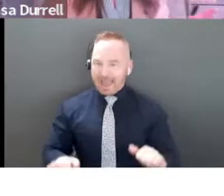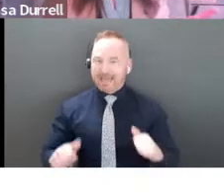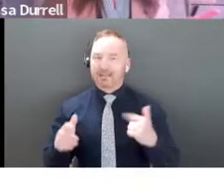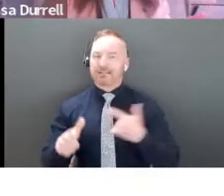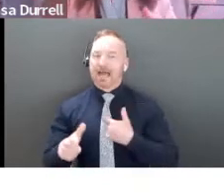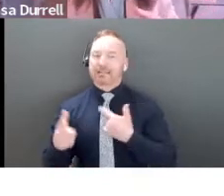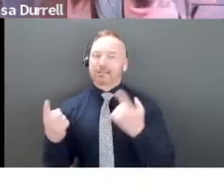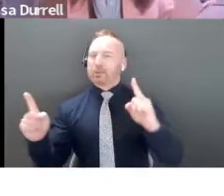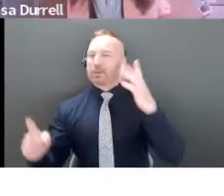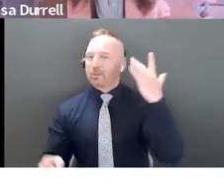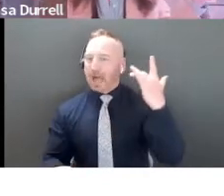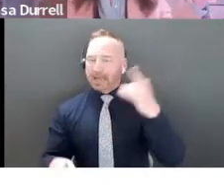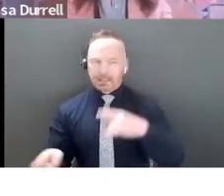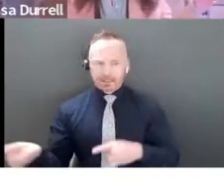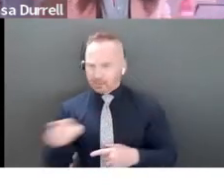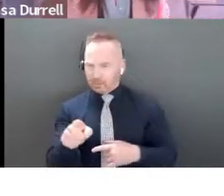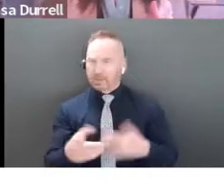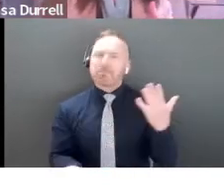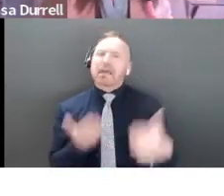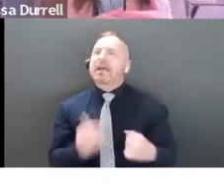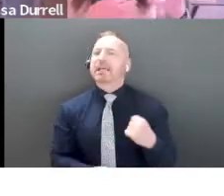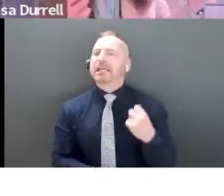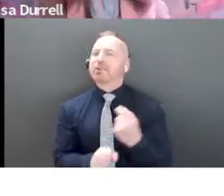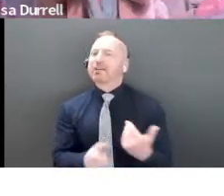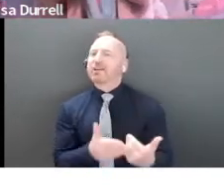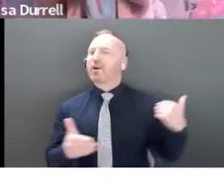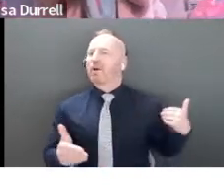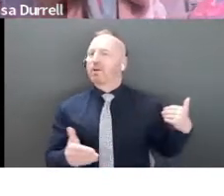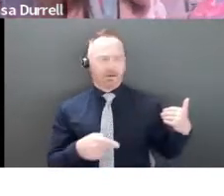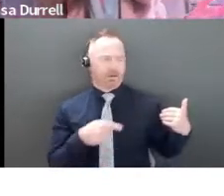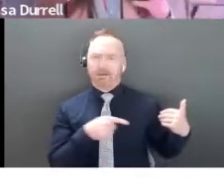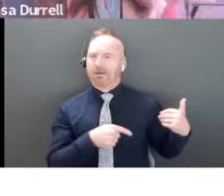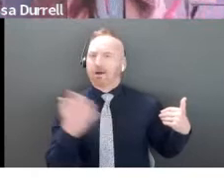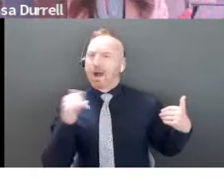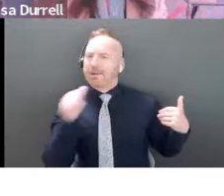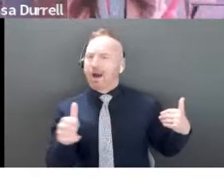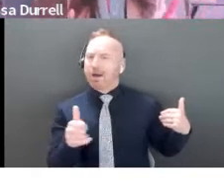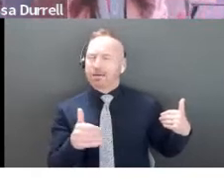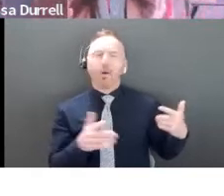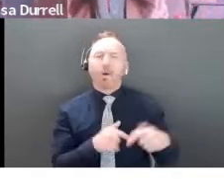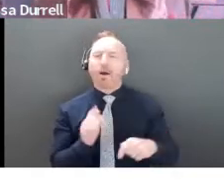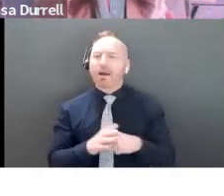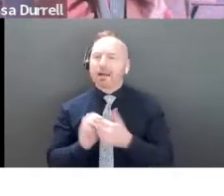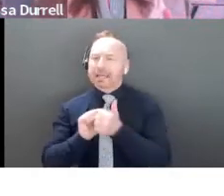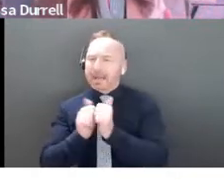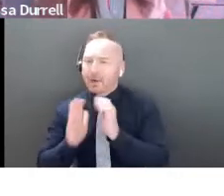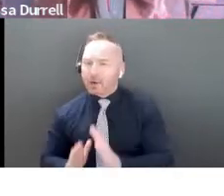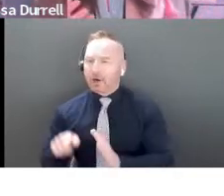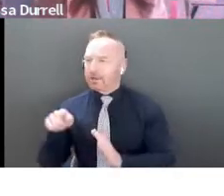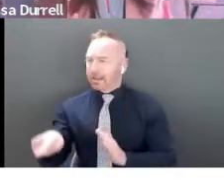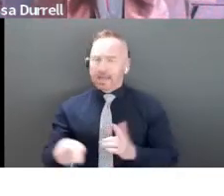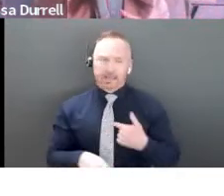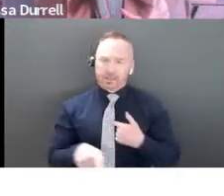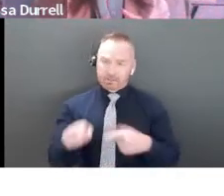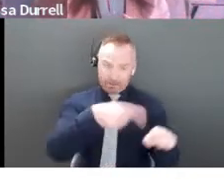Think about it. Why you? Why not somebody two years ago? Why not, you know, a competitor? Why is it you that is the right team and